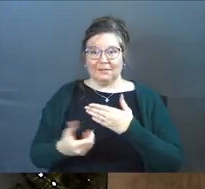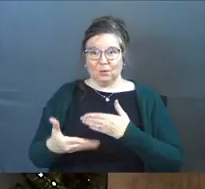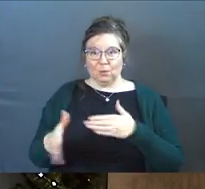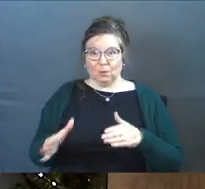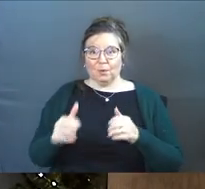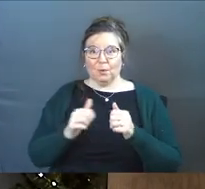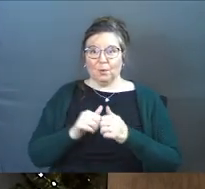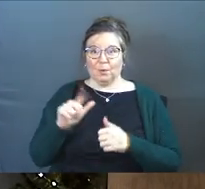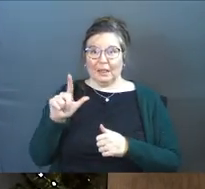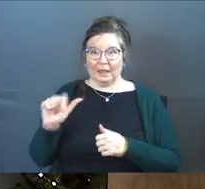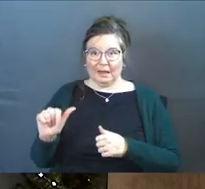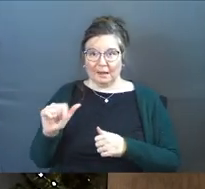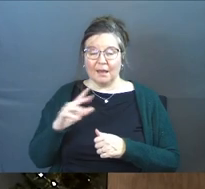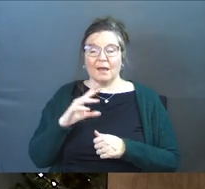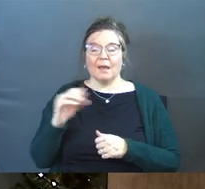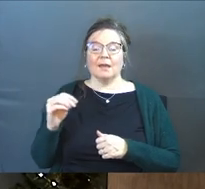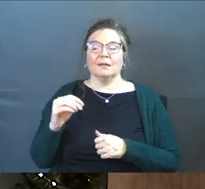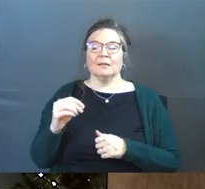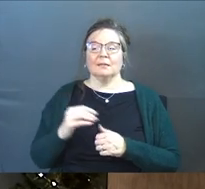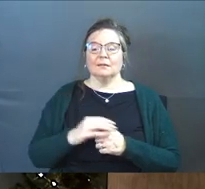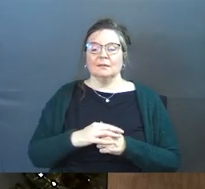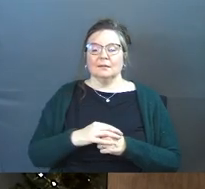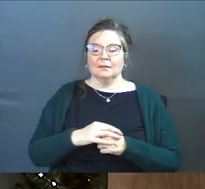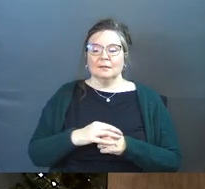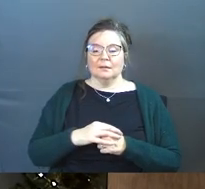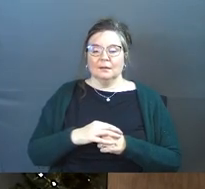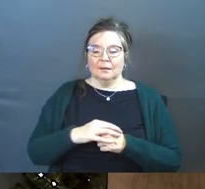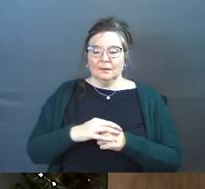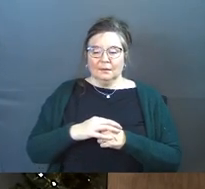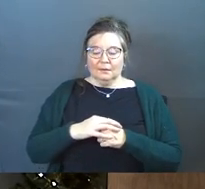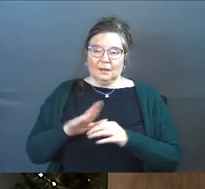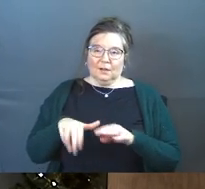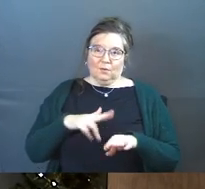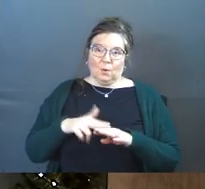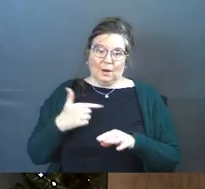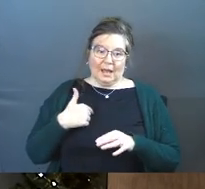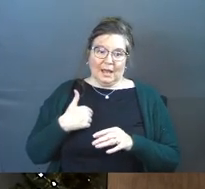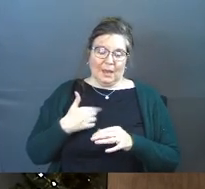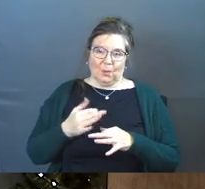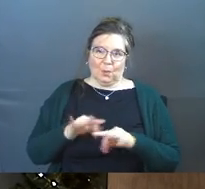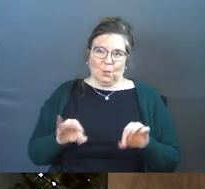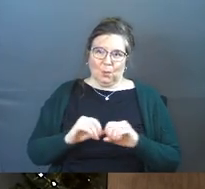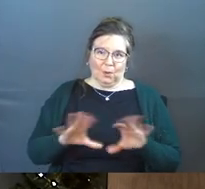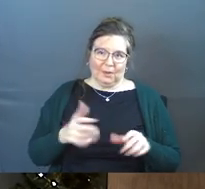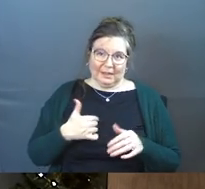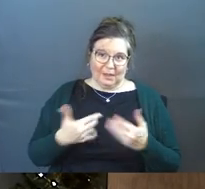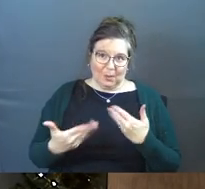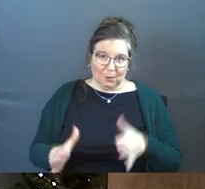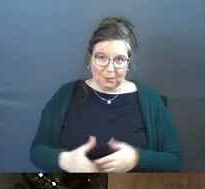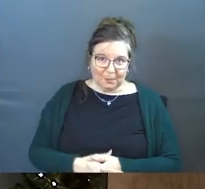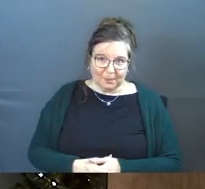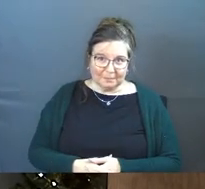room with Linda. And of course, I was worthless in that room.